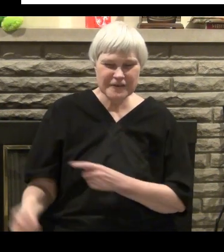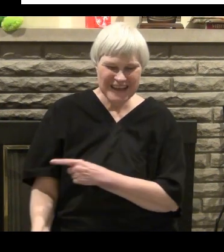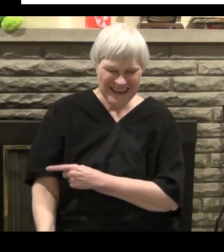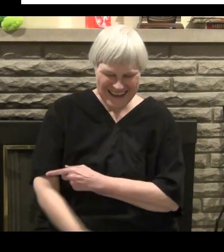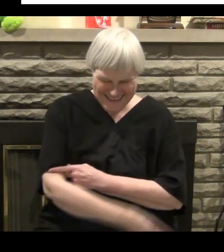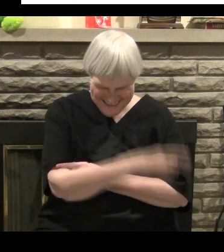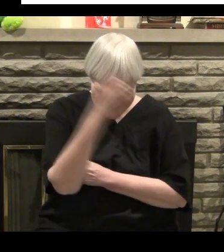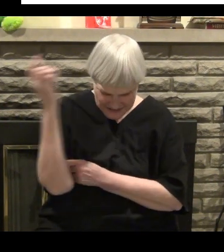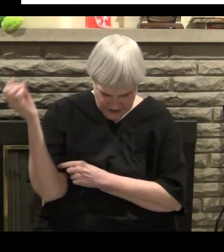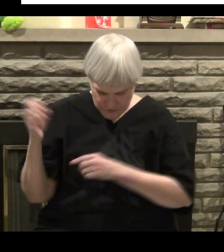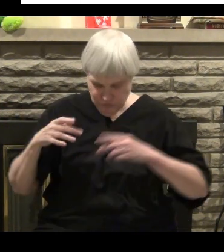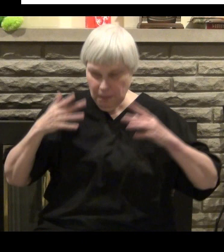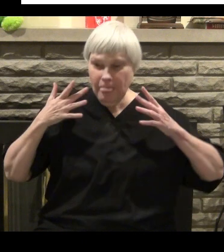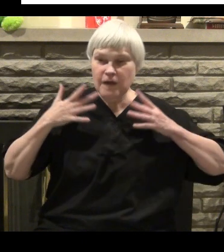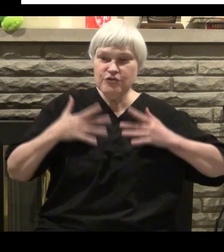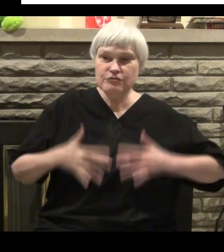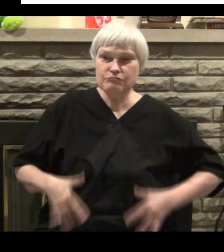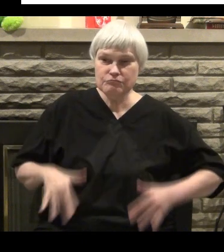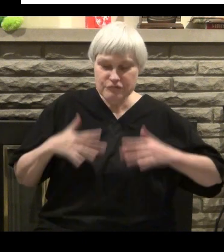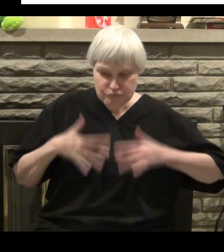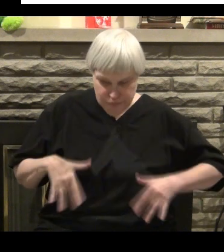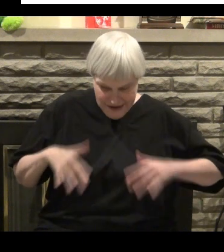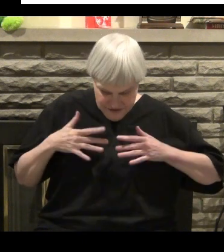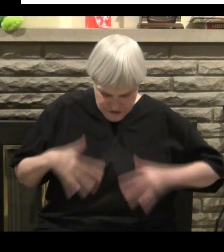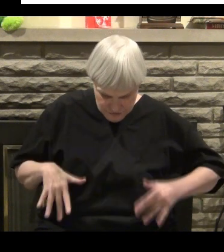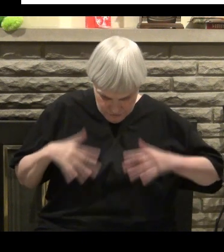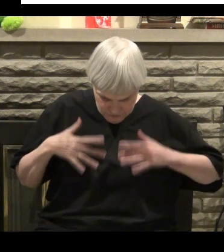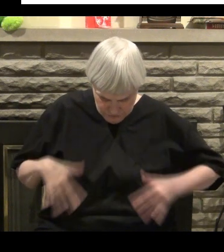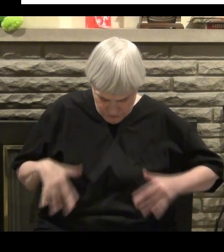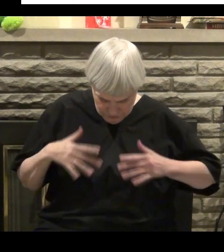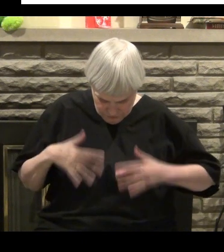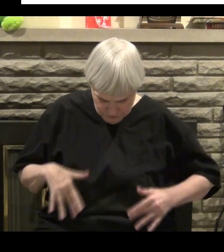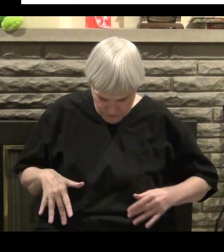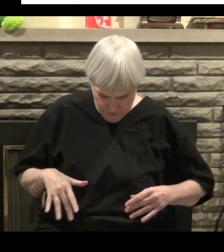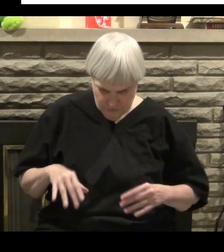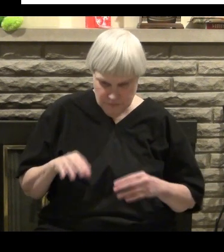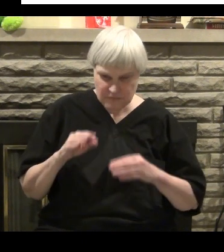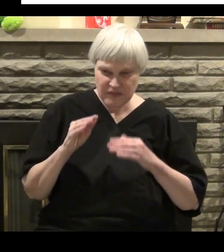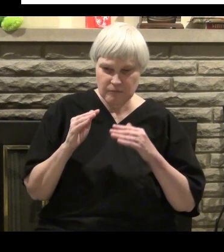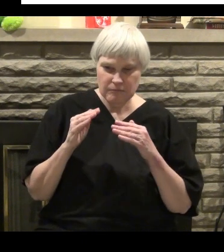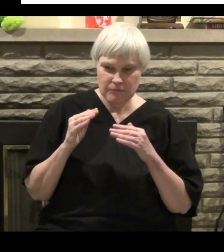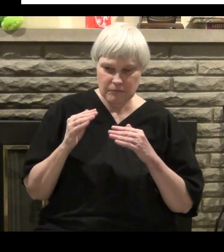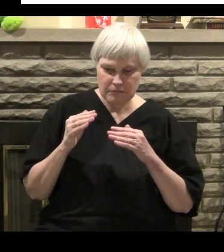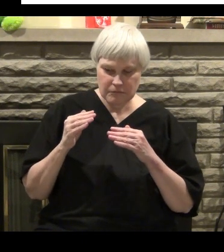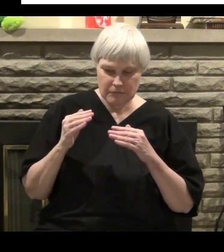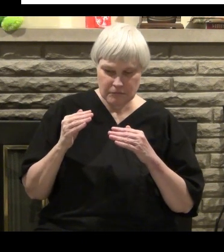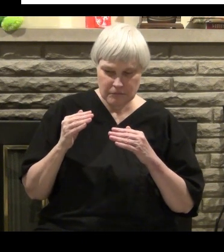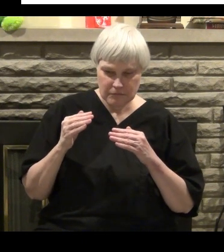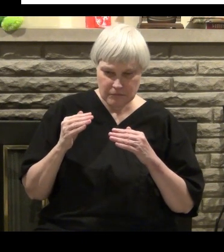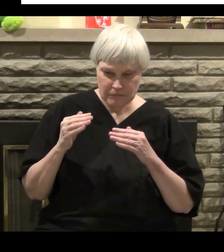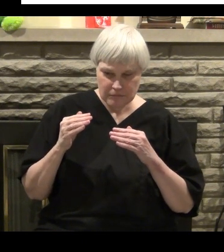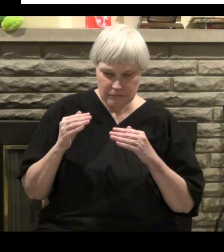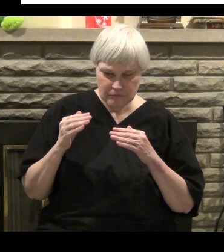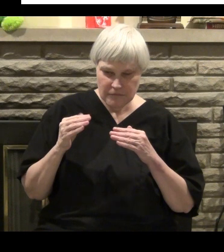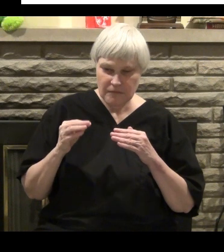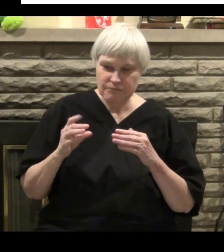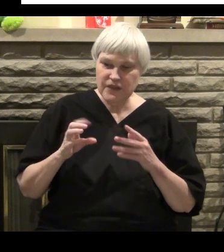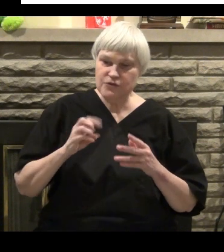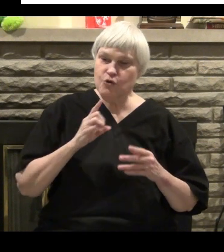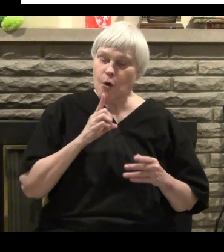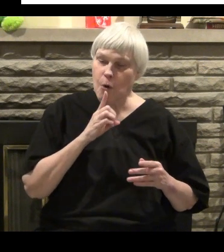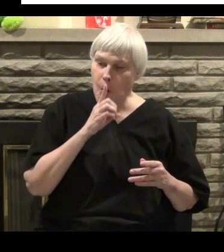I went over the next few days and I was depressed. That's the best word I can put down for it.